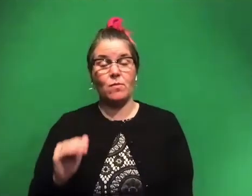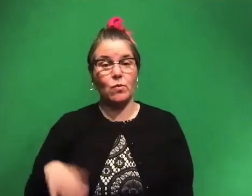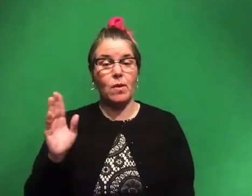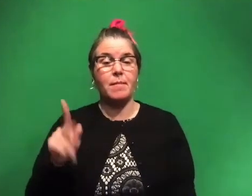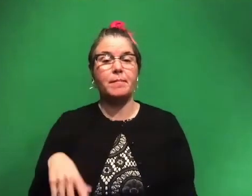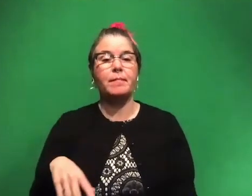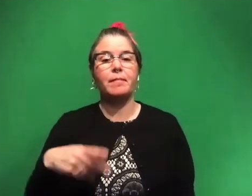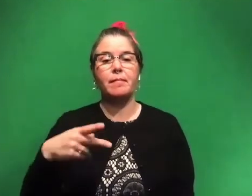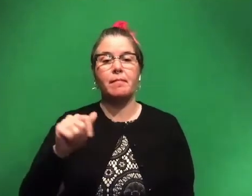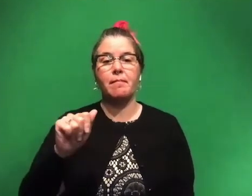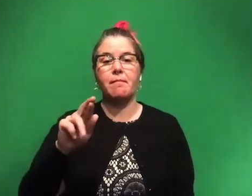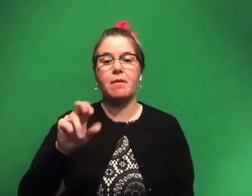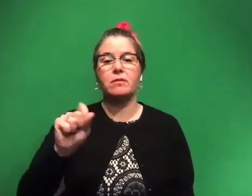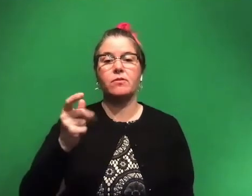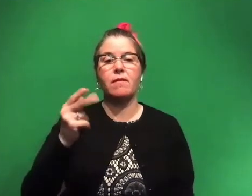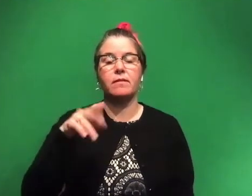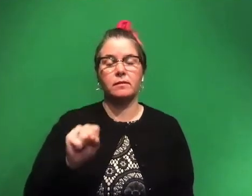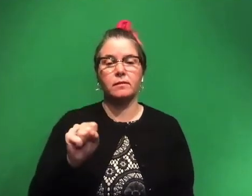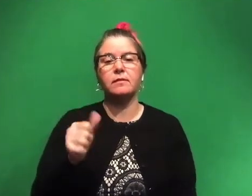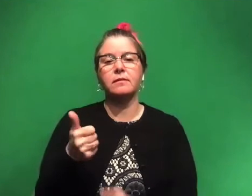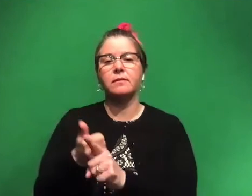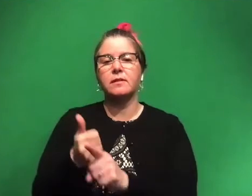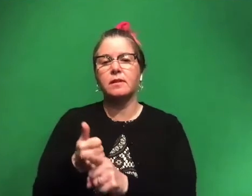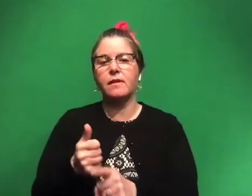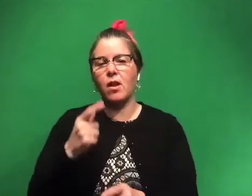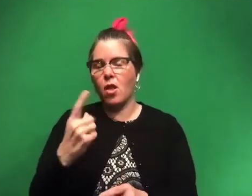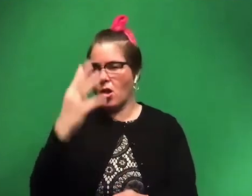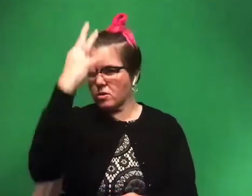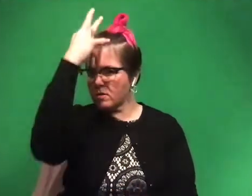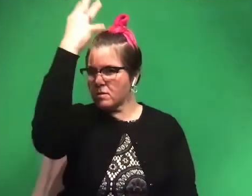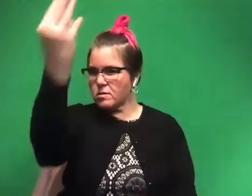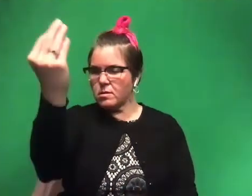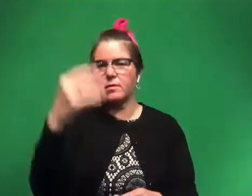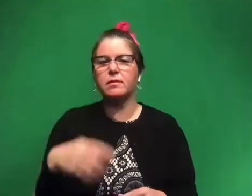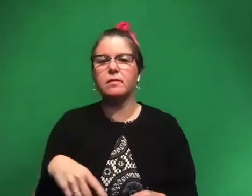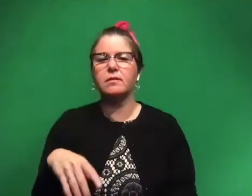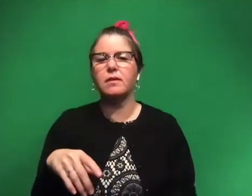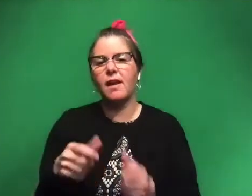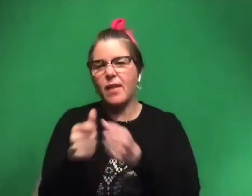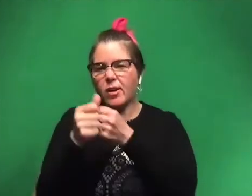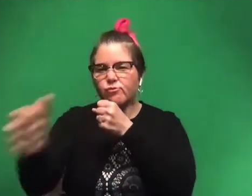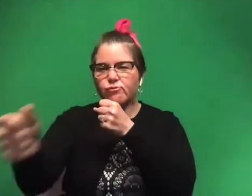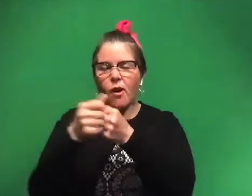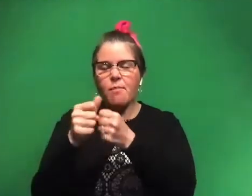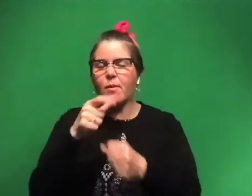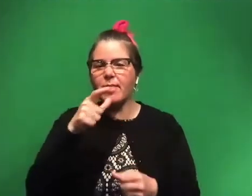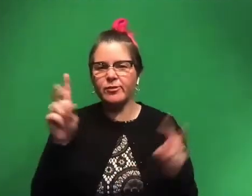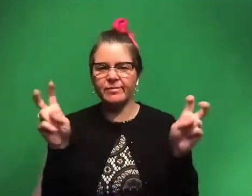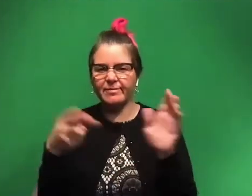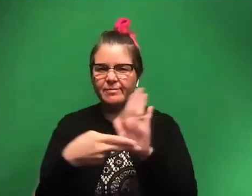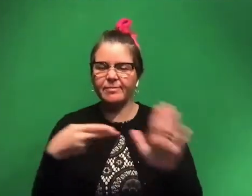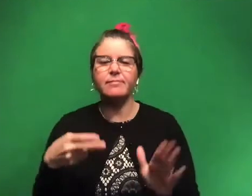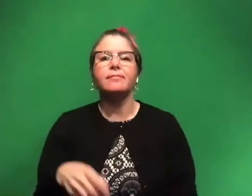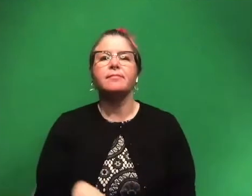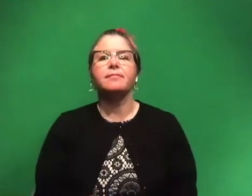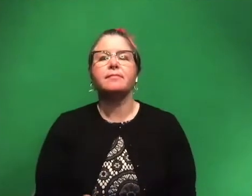Parasaurolophus. It's got this long crest. It's kind of known as the trombone lizard. And then right now, I think